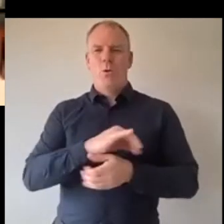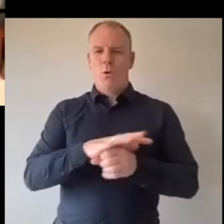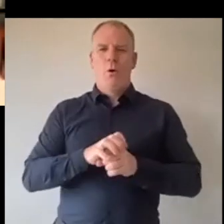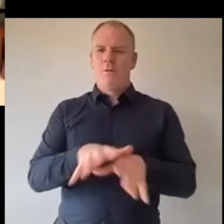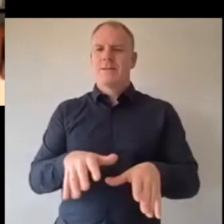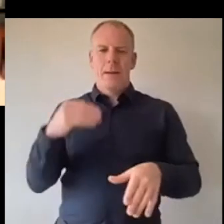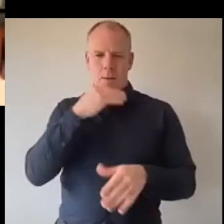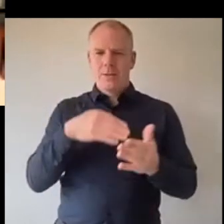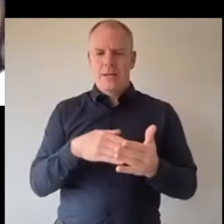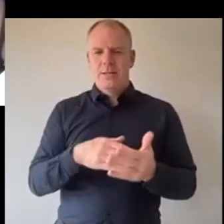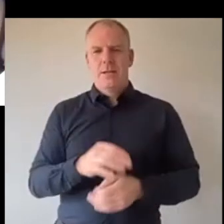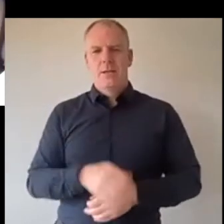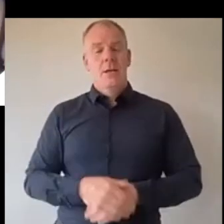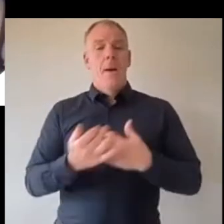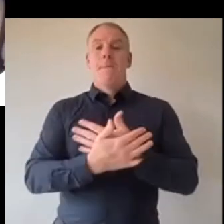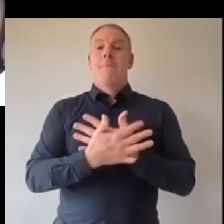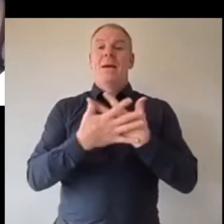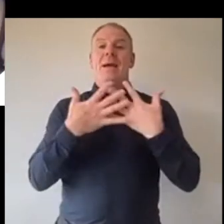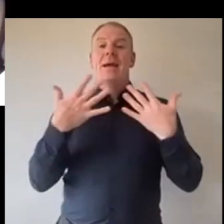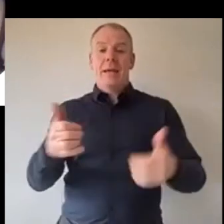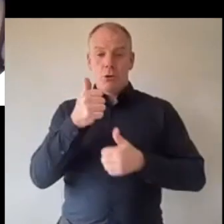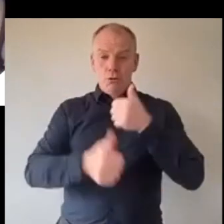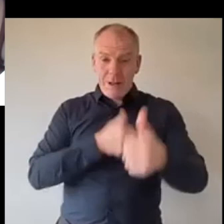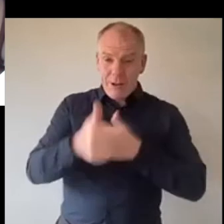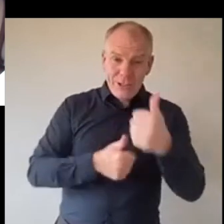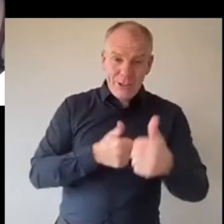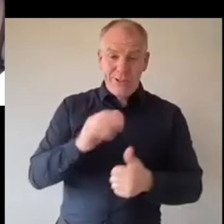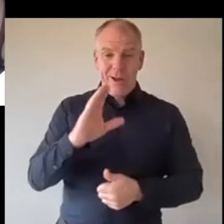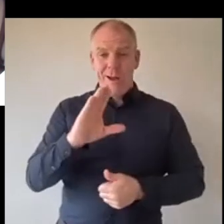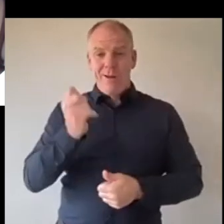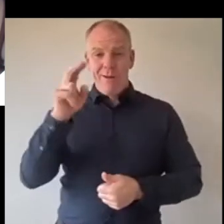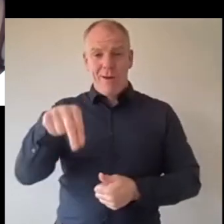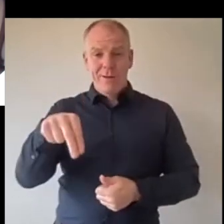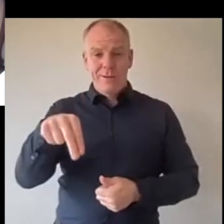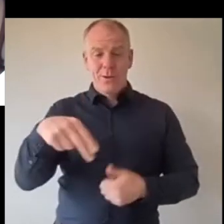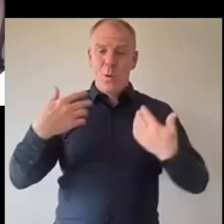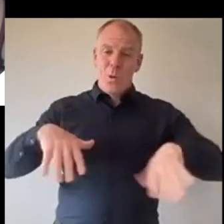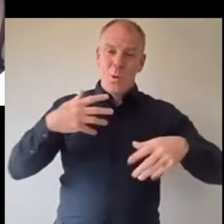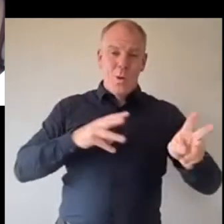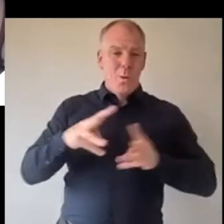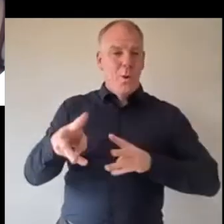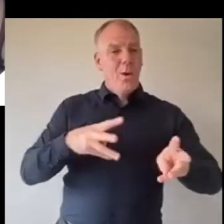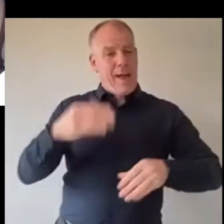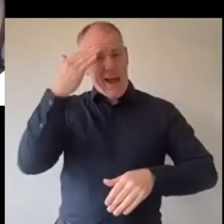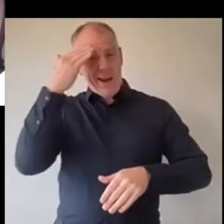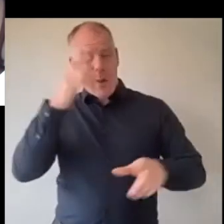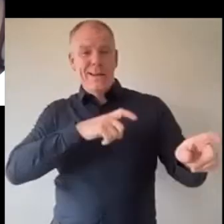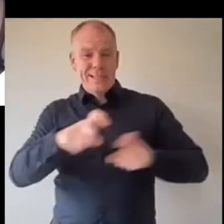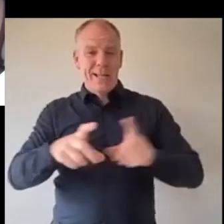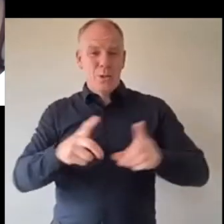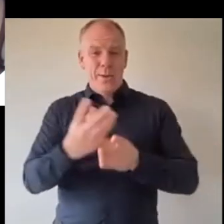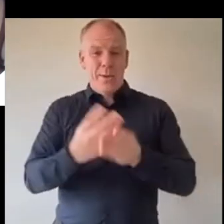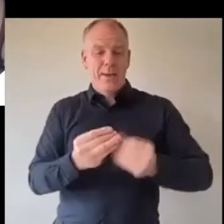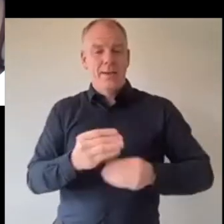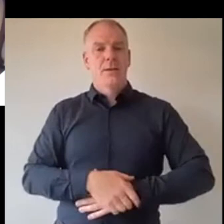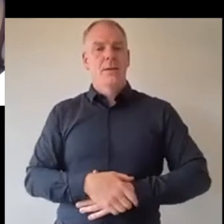well a big congratulations to yourself Lauren uh amazing work and I I know you're still doing it so incredible